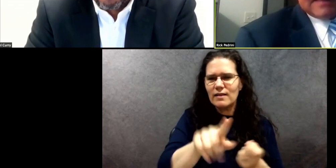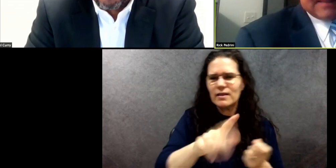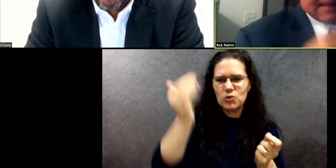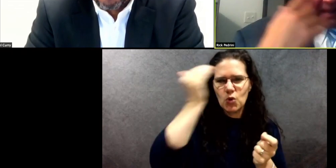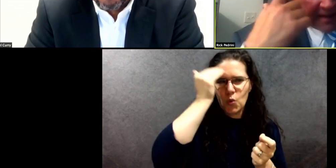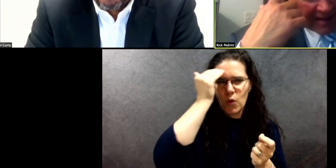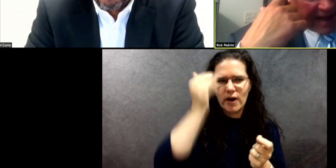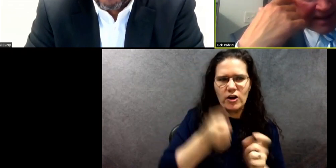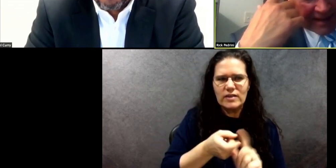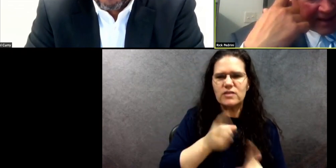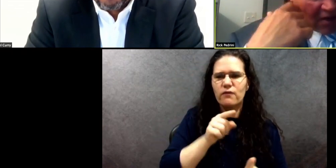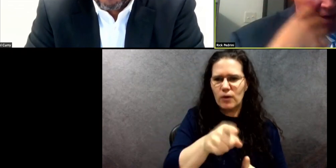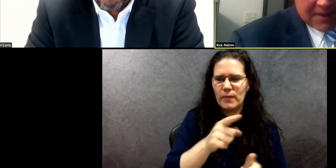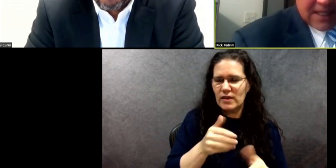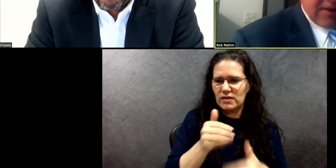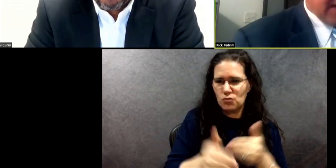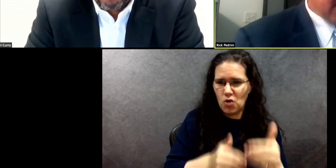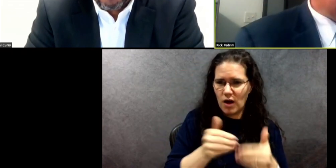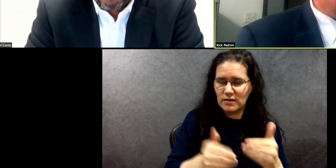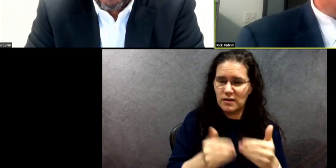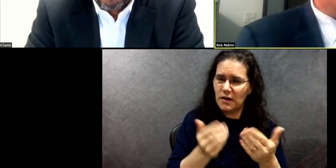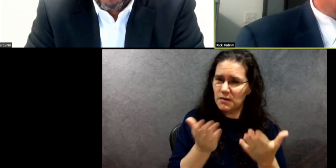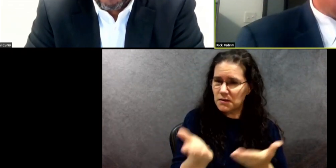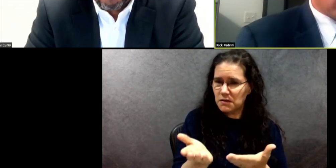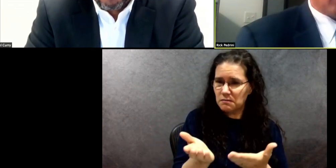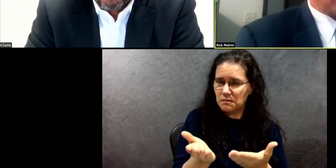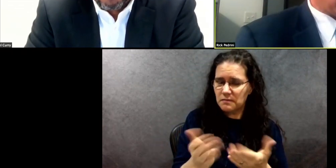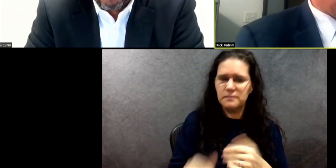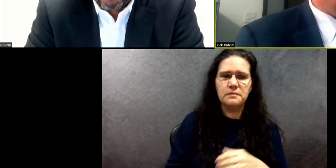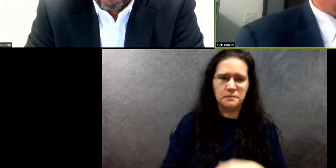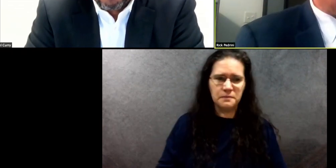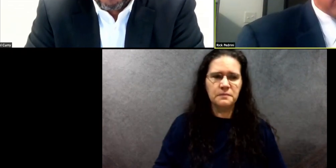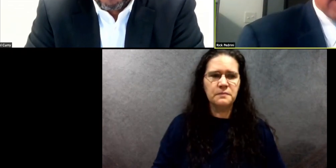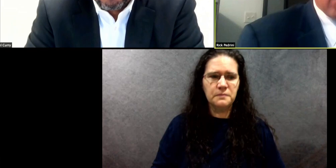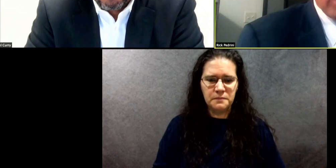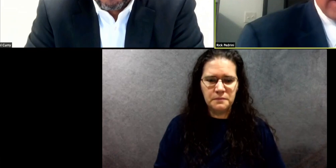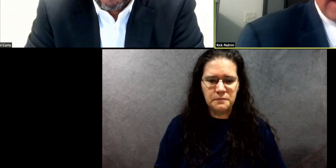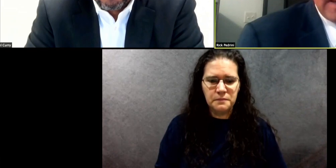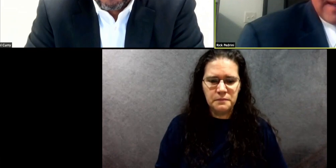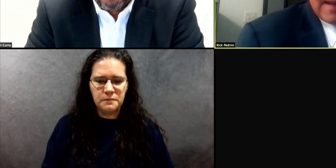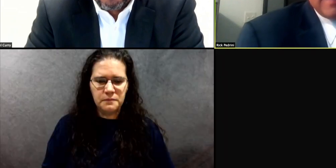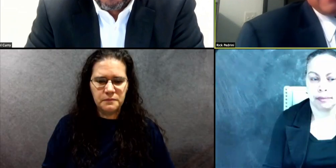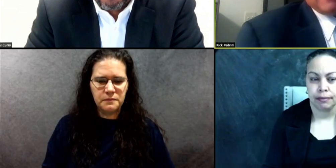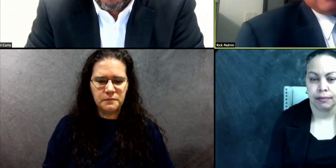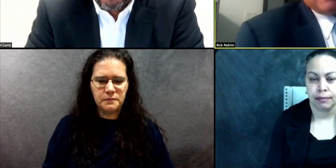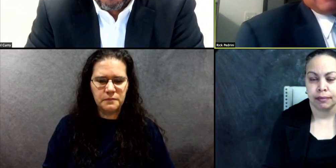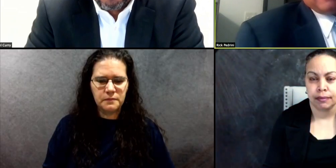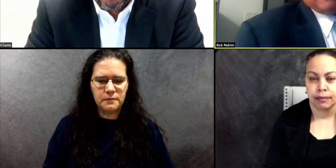line, uh, that, that commentary, it was over the top. I should have never written it.